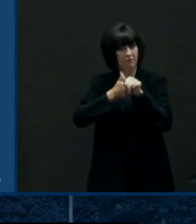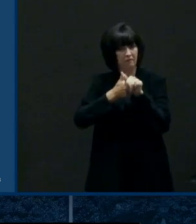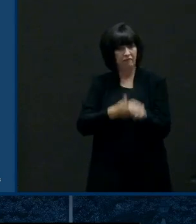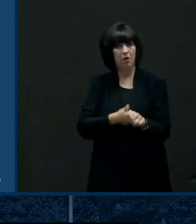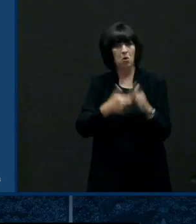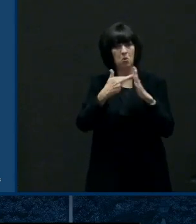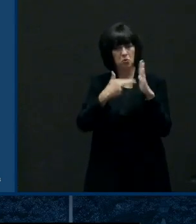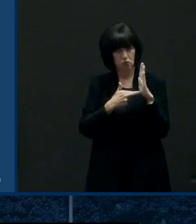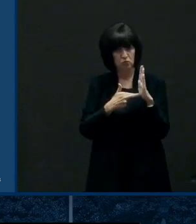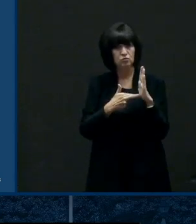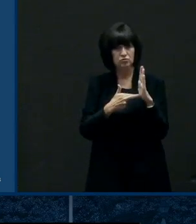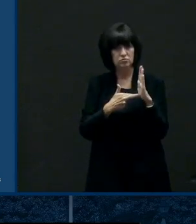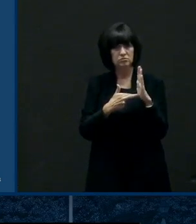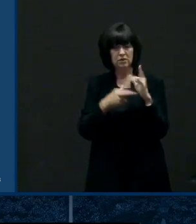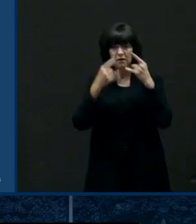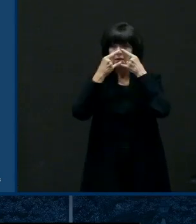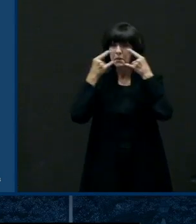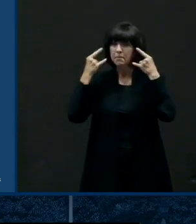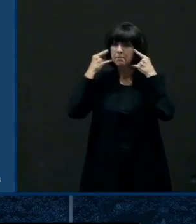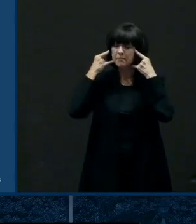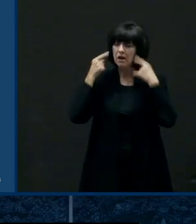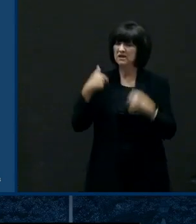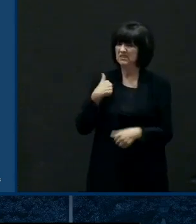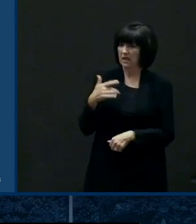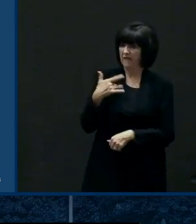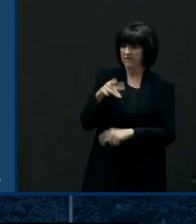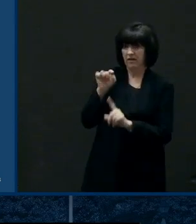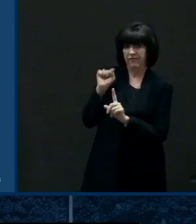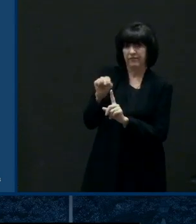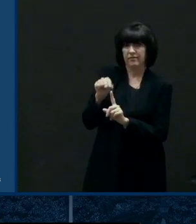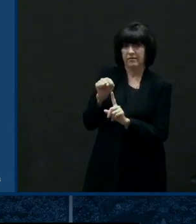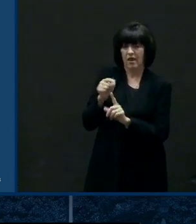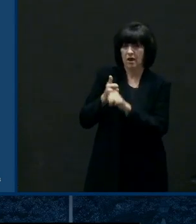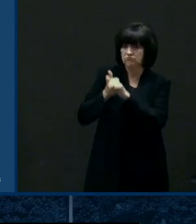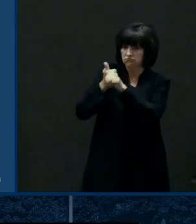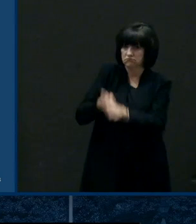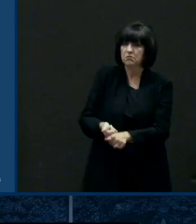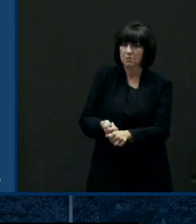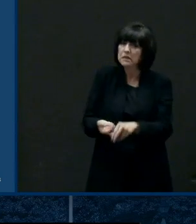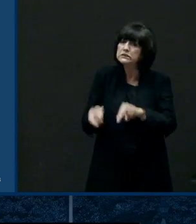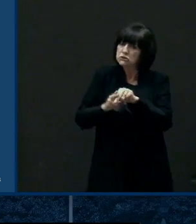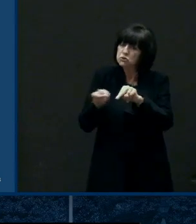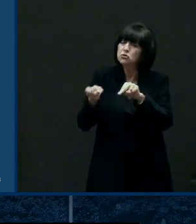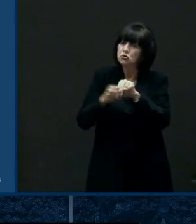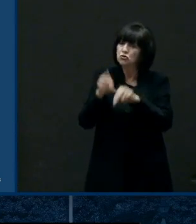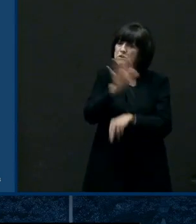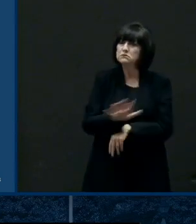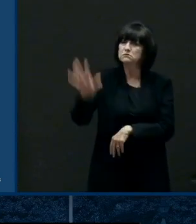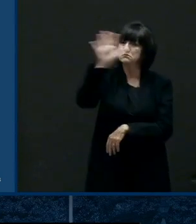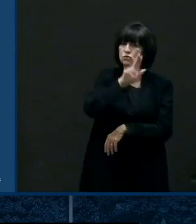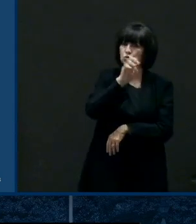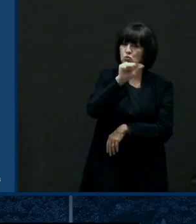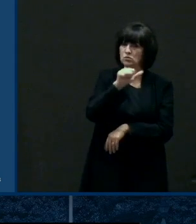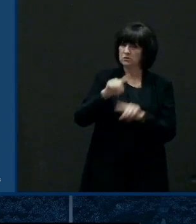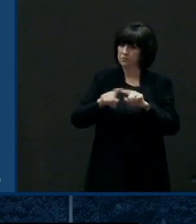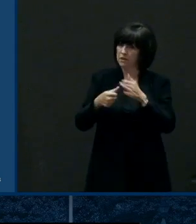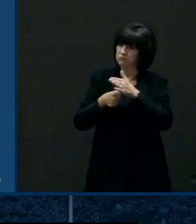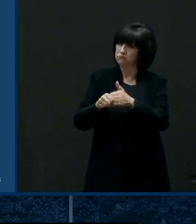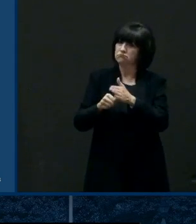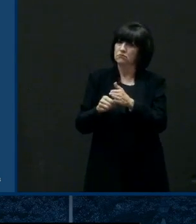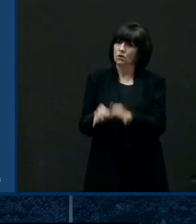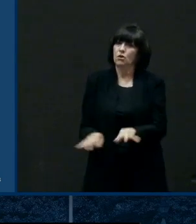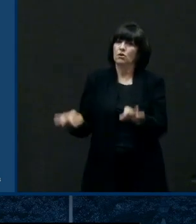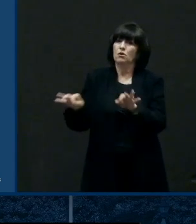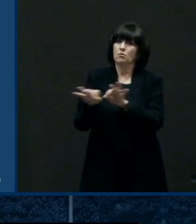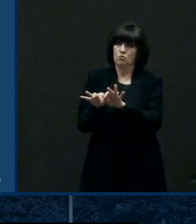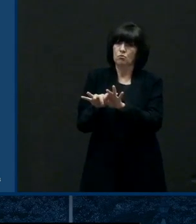i think that the mask wearing compliance is increasing across our country certainly in our region uh it's increasing in the